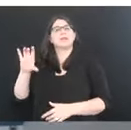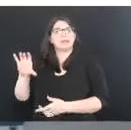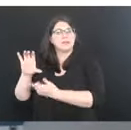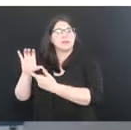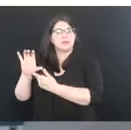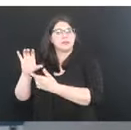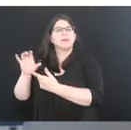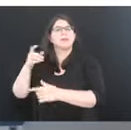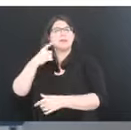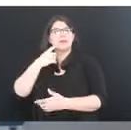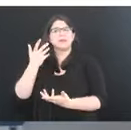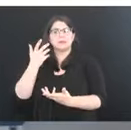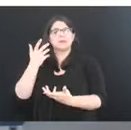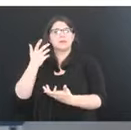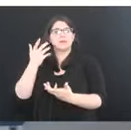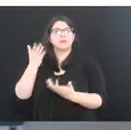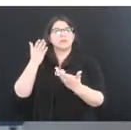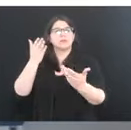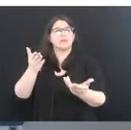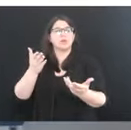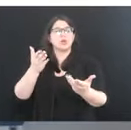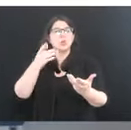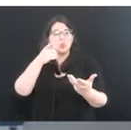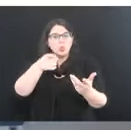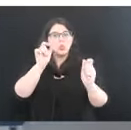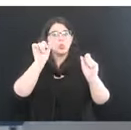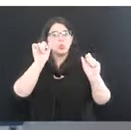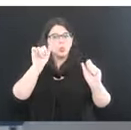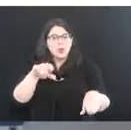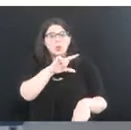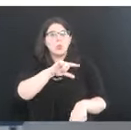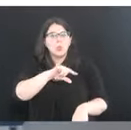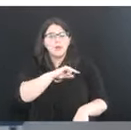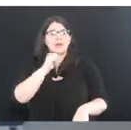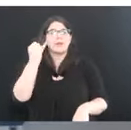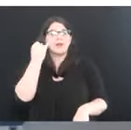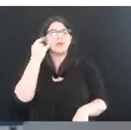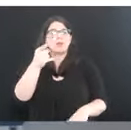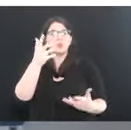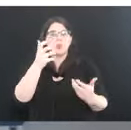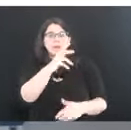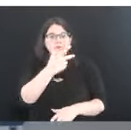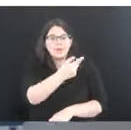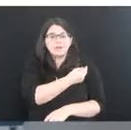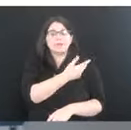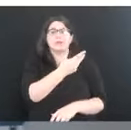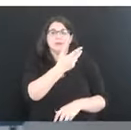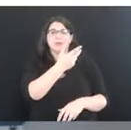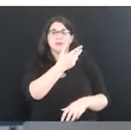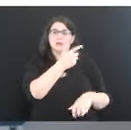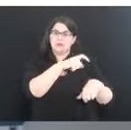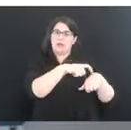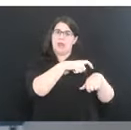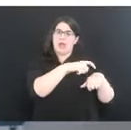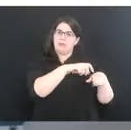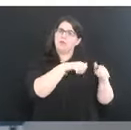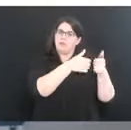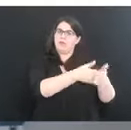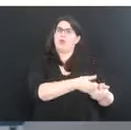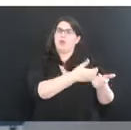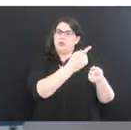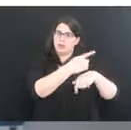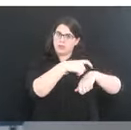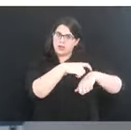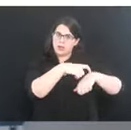is eligible and desires a vaccine and making sure that the time, the timing is correct